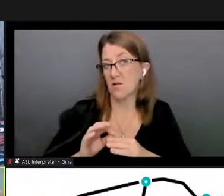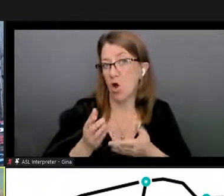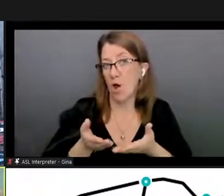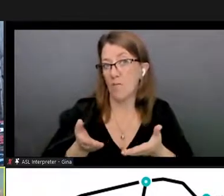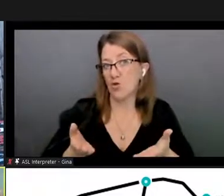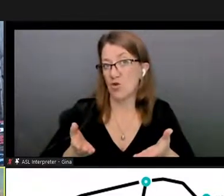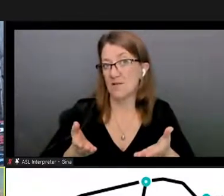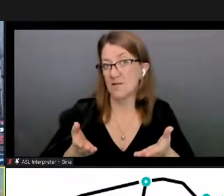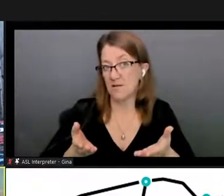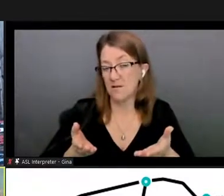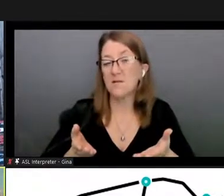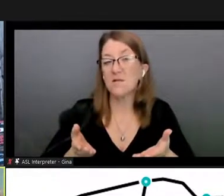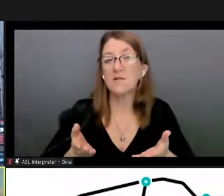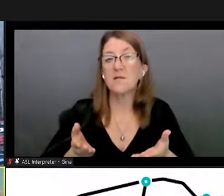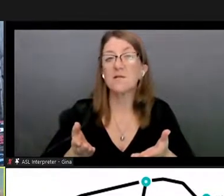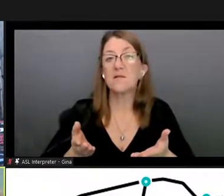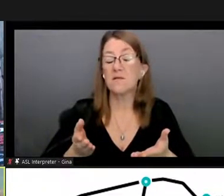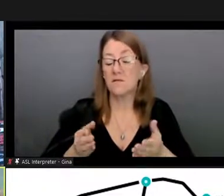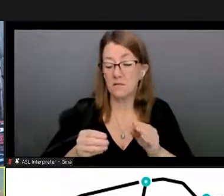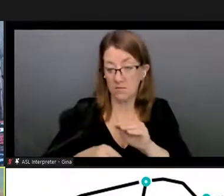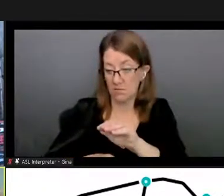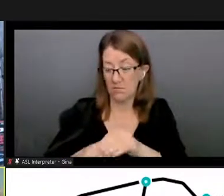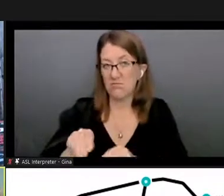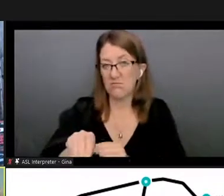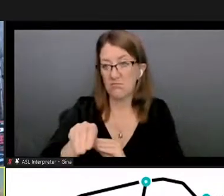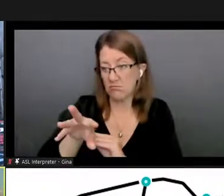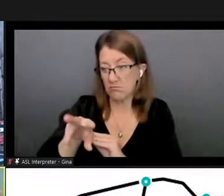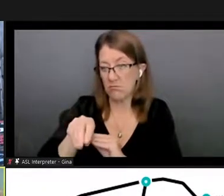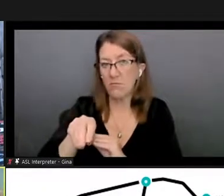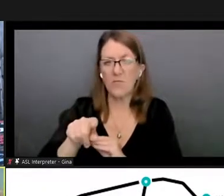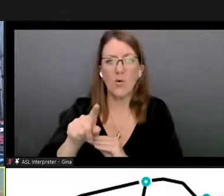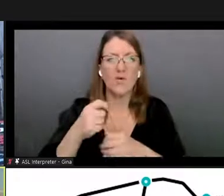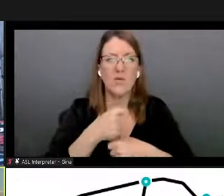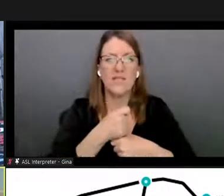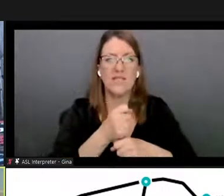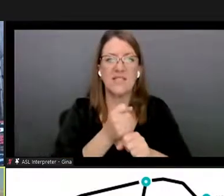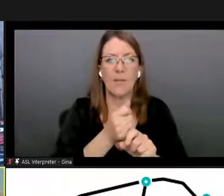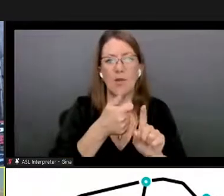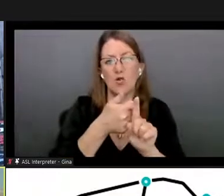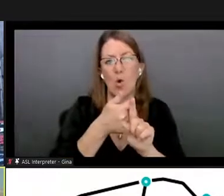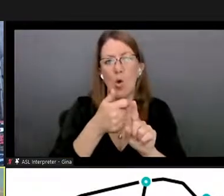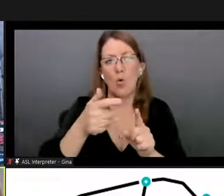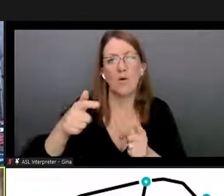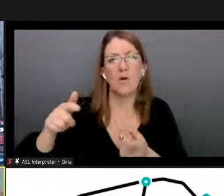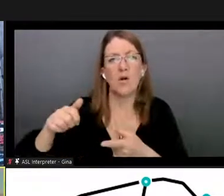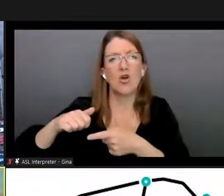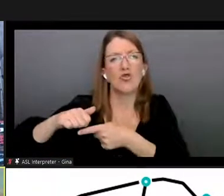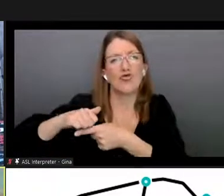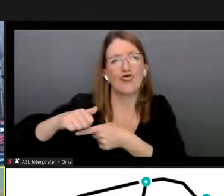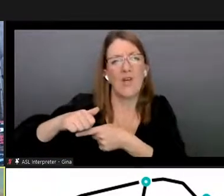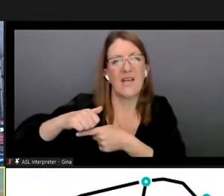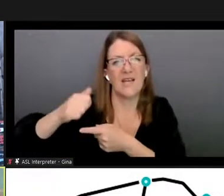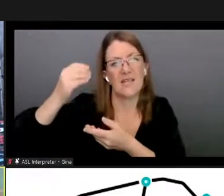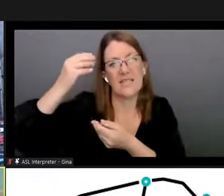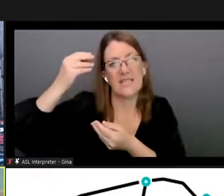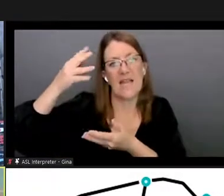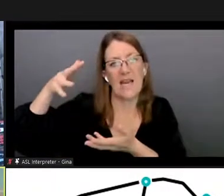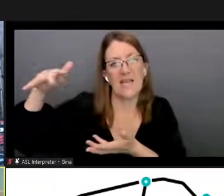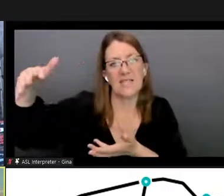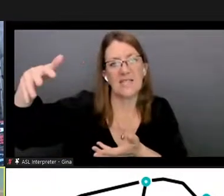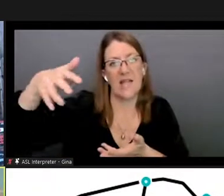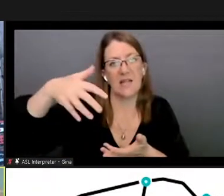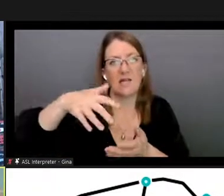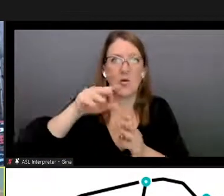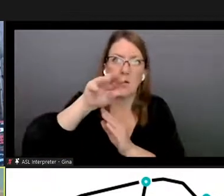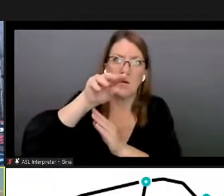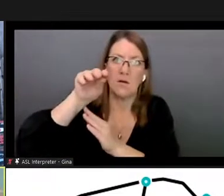then you would have to you you have to assemble your own training data set um you know kind of a collection of images of